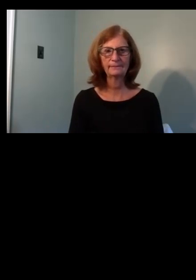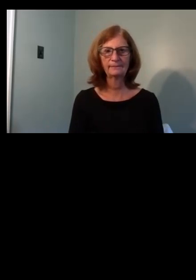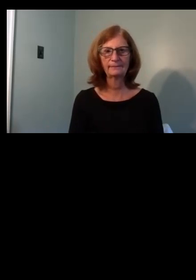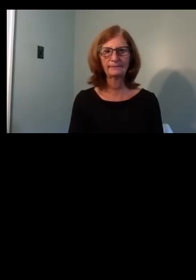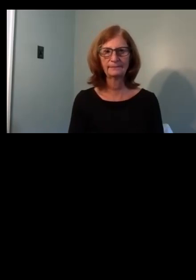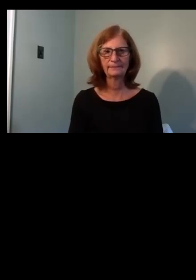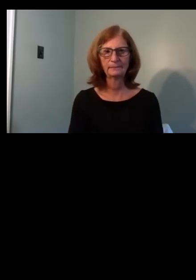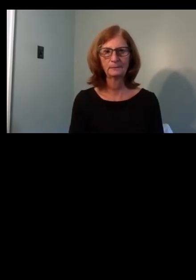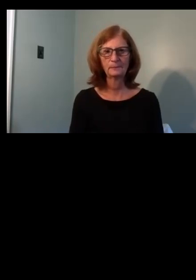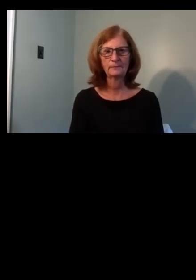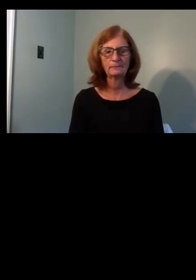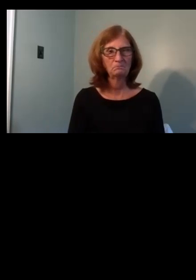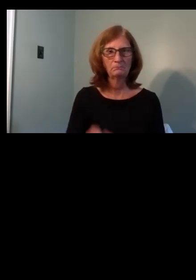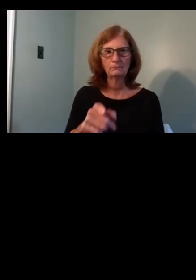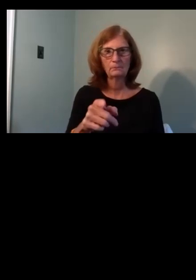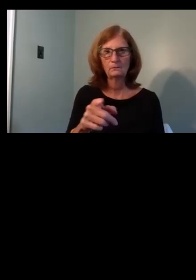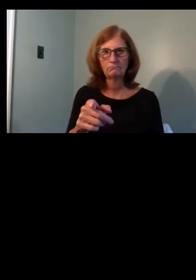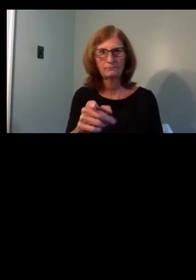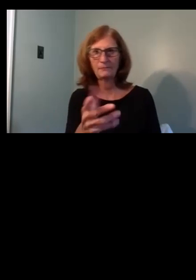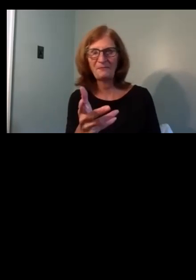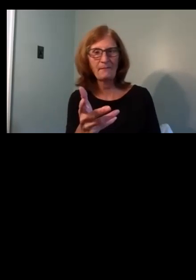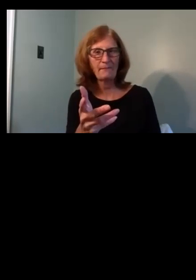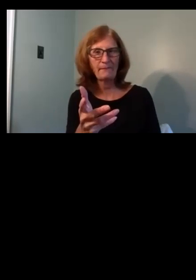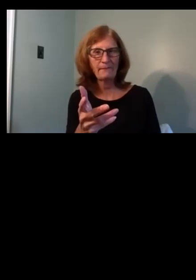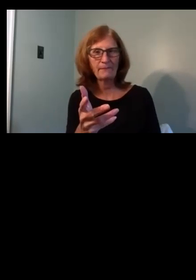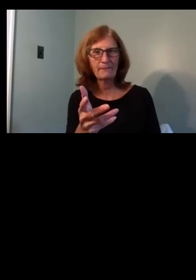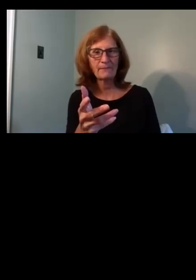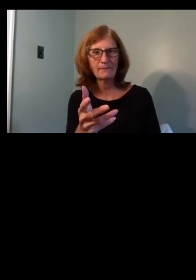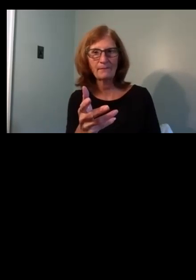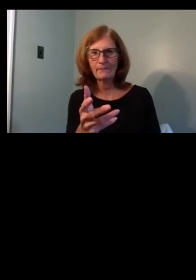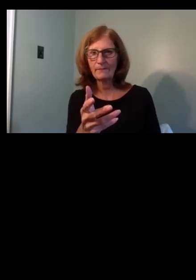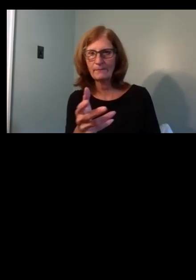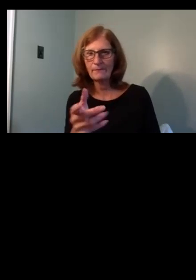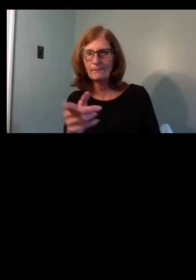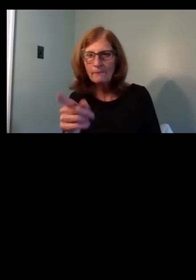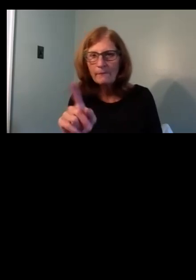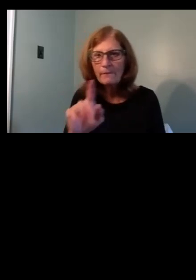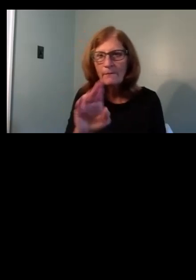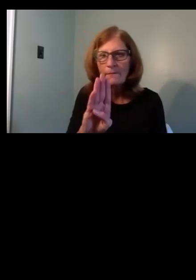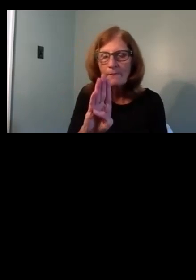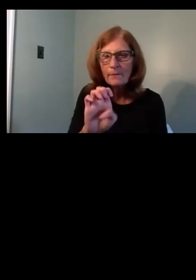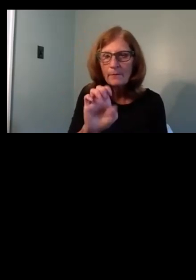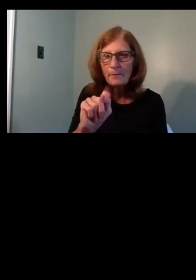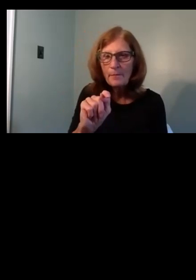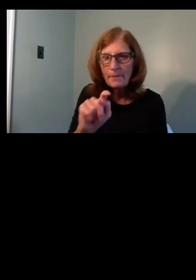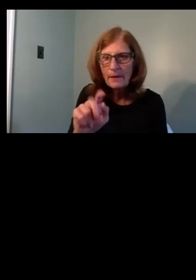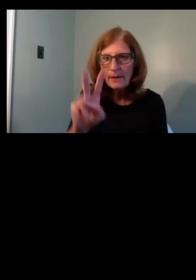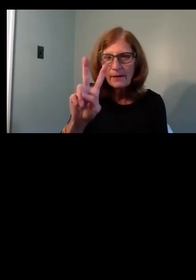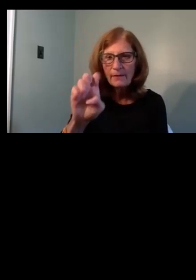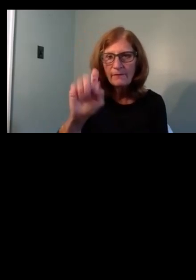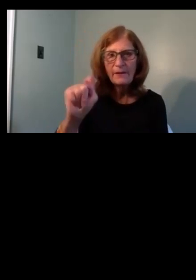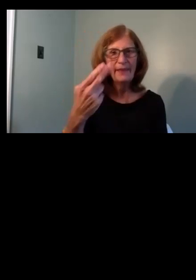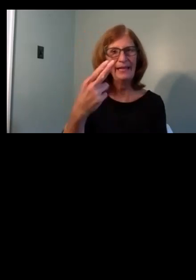It is a subpoena. There you are. Yep. Go ahead. Go ahead.